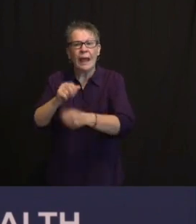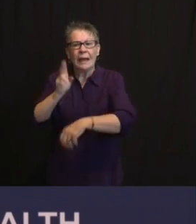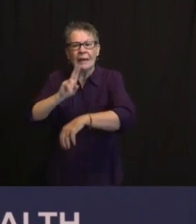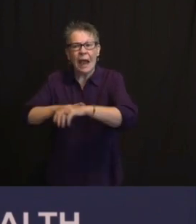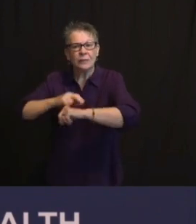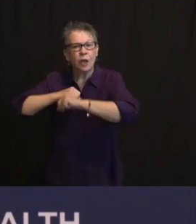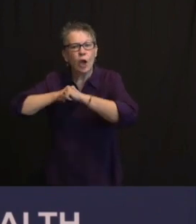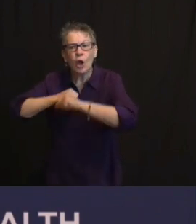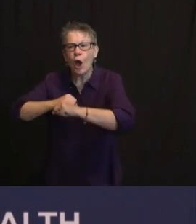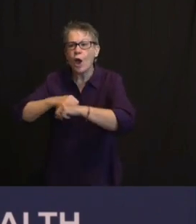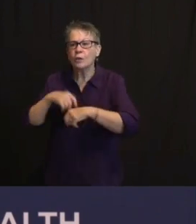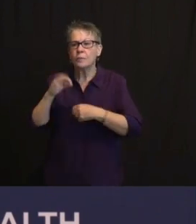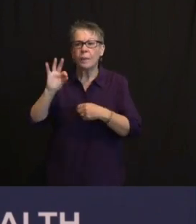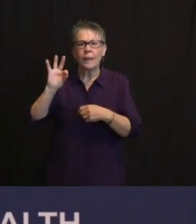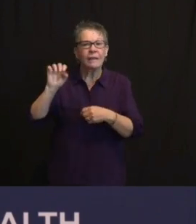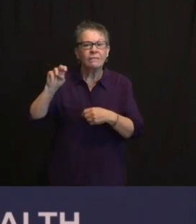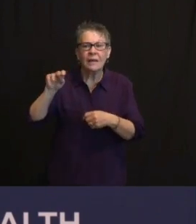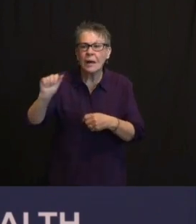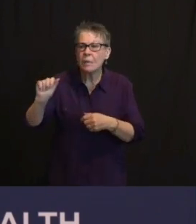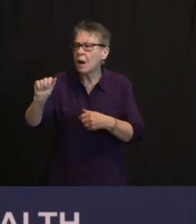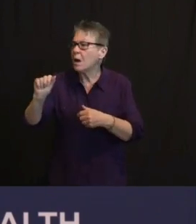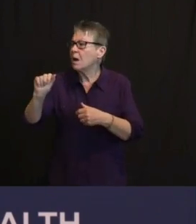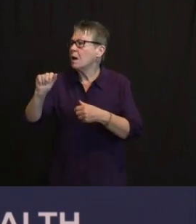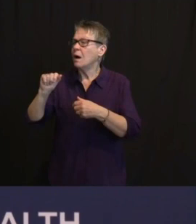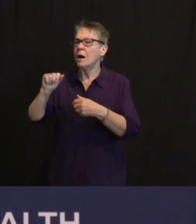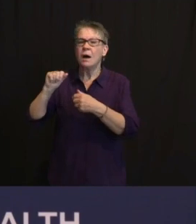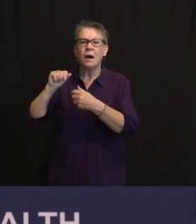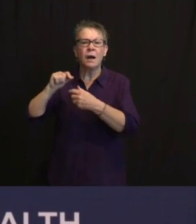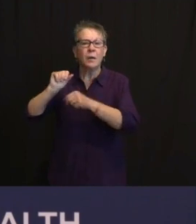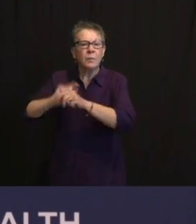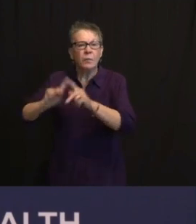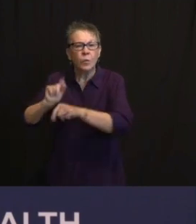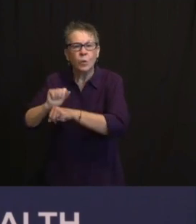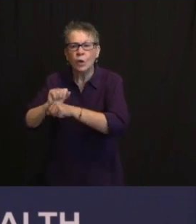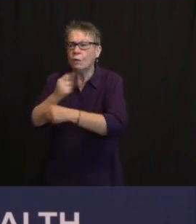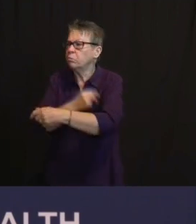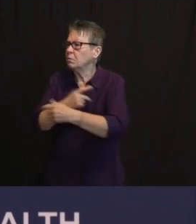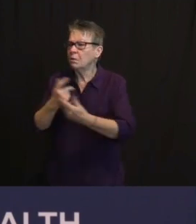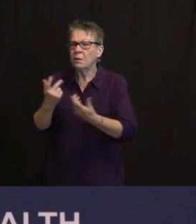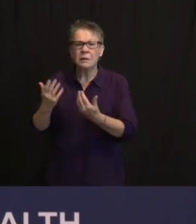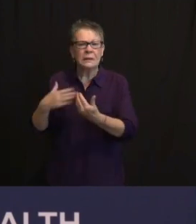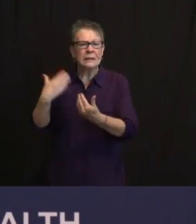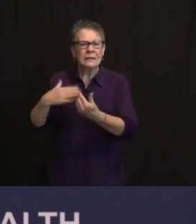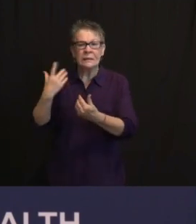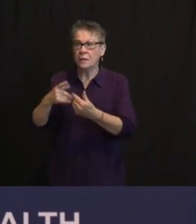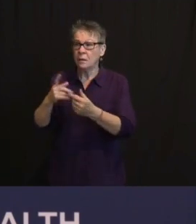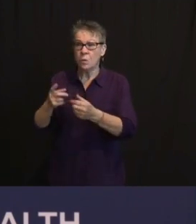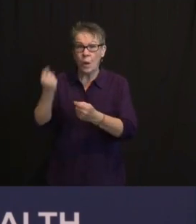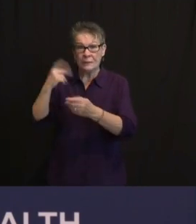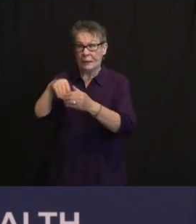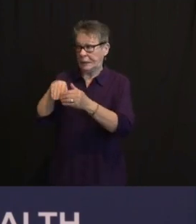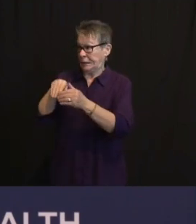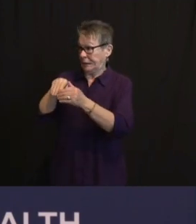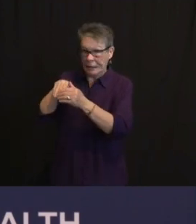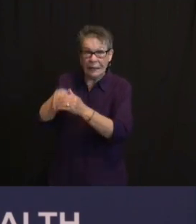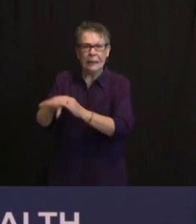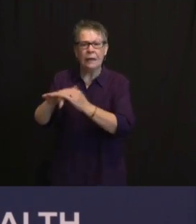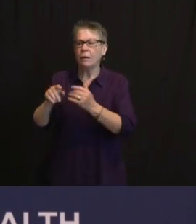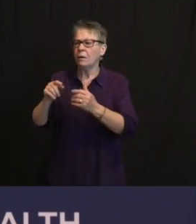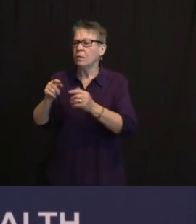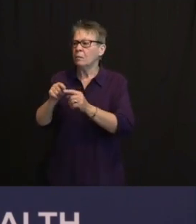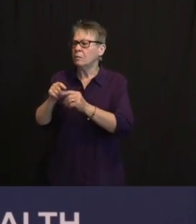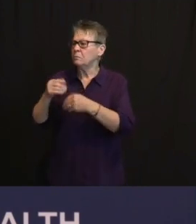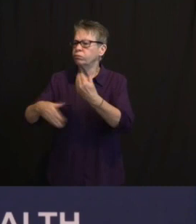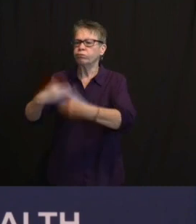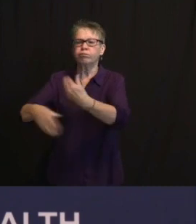SWISS WATCH. YOU HEAR THAT ALL THE TIME. SO AGAIN, MERCIFLY, THE AMOUNT OF STORIES YOU HEAR ON THAT SIDE, AGAIN, WHEN YOU'RE OVER TWO MILLION SHOTS,